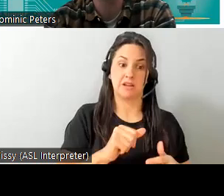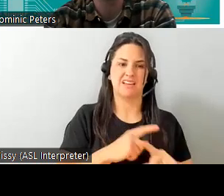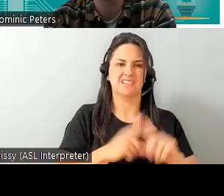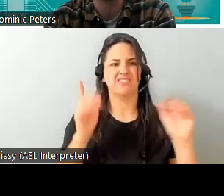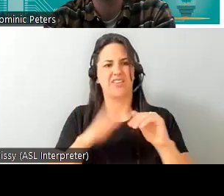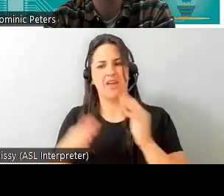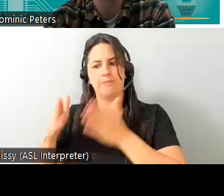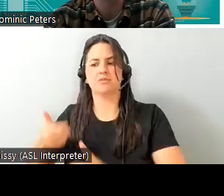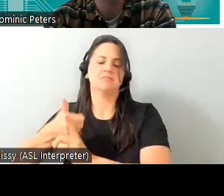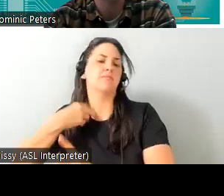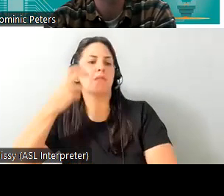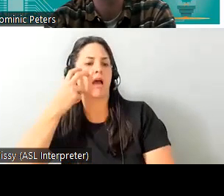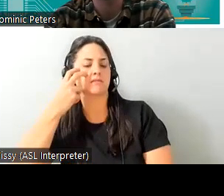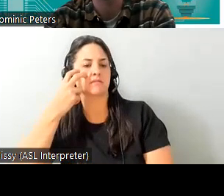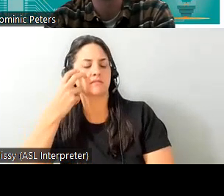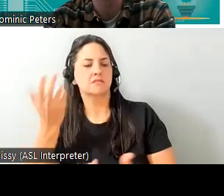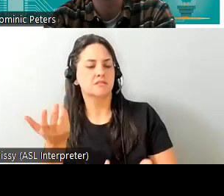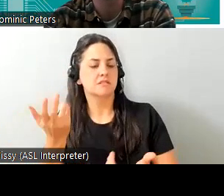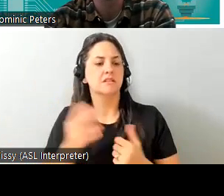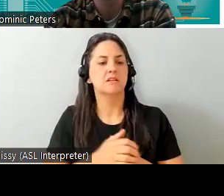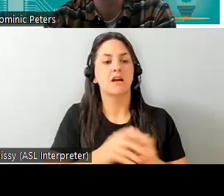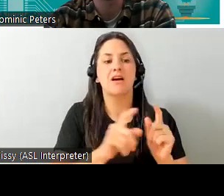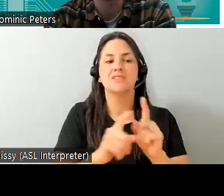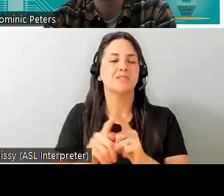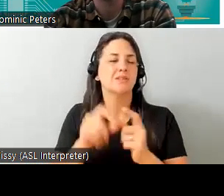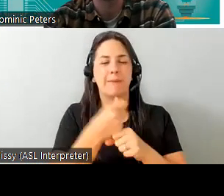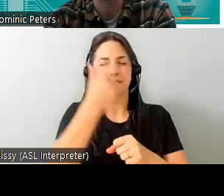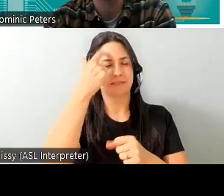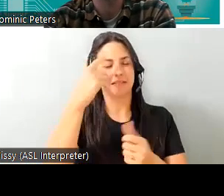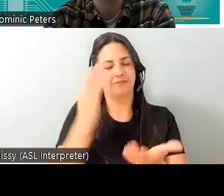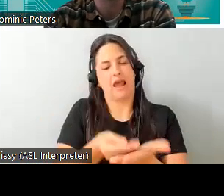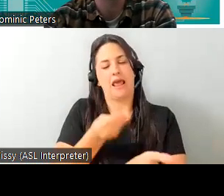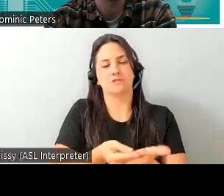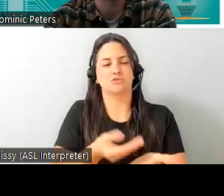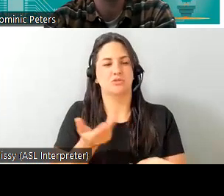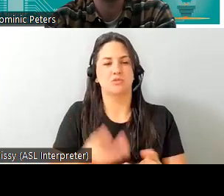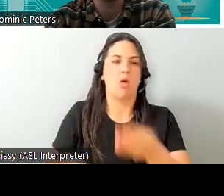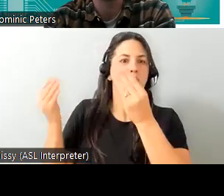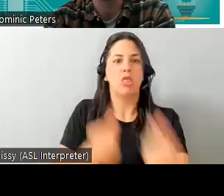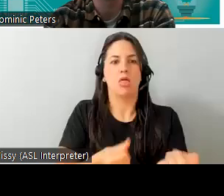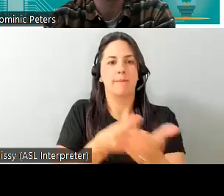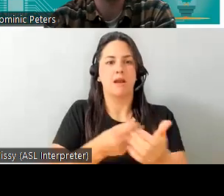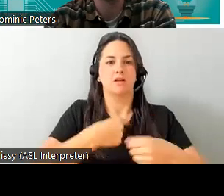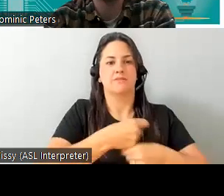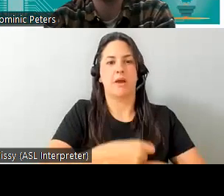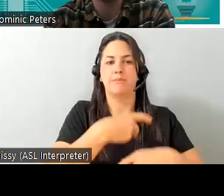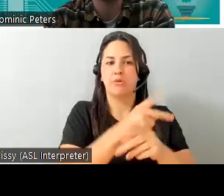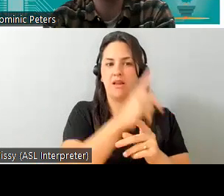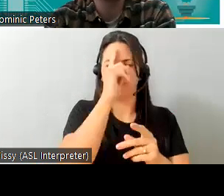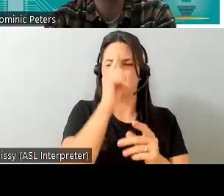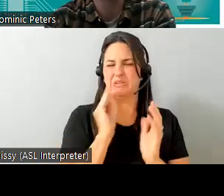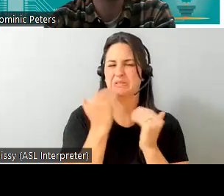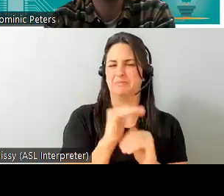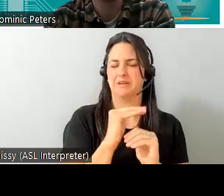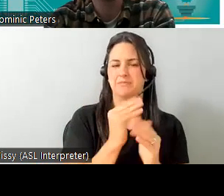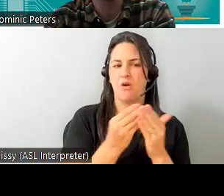this often means that it doesn't make financial sense for a company to develop a product for a niche market to further the problem the type